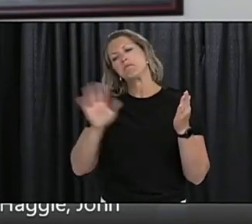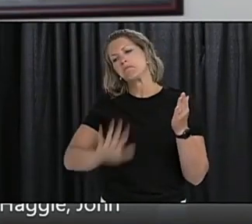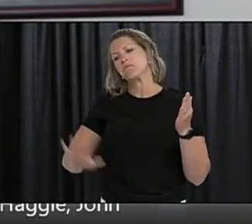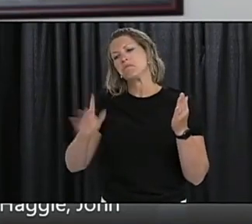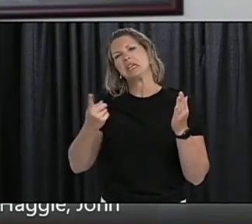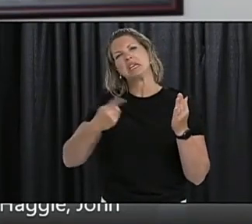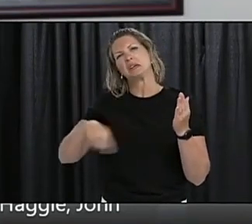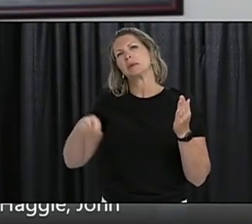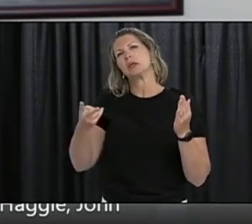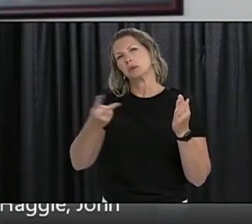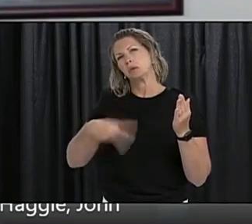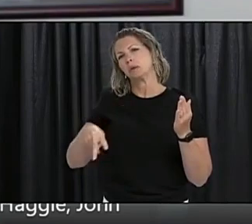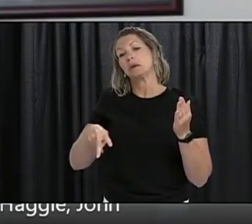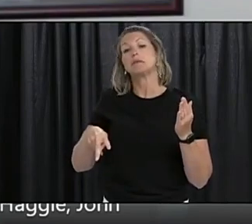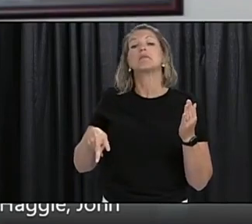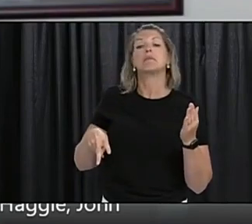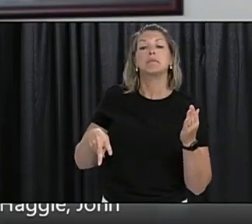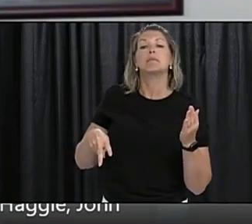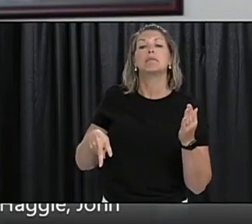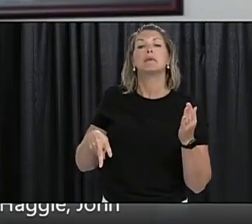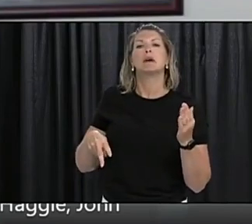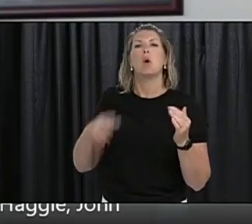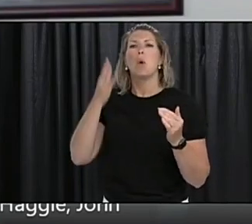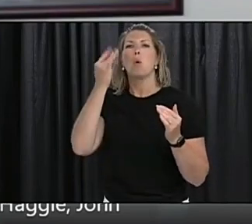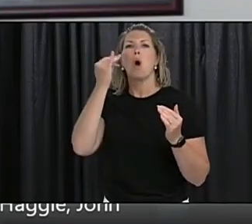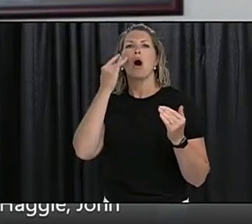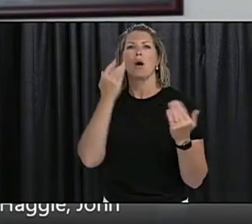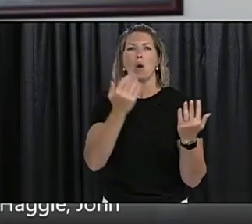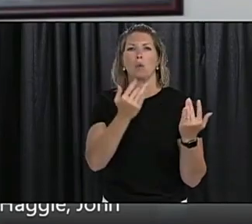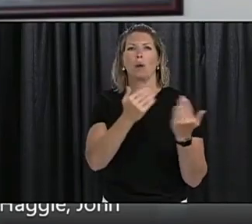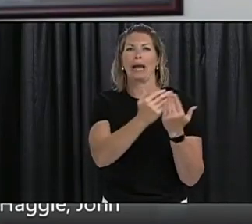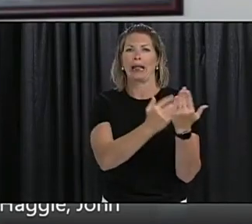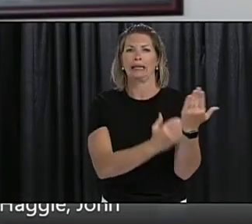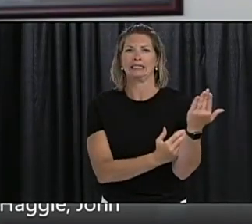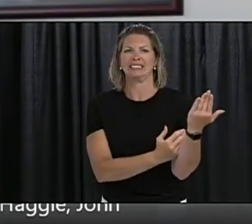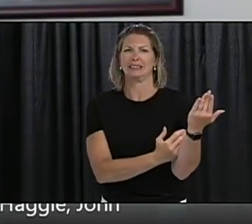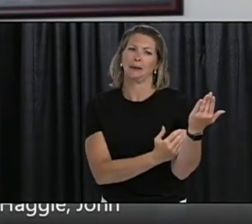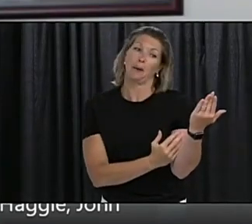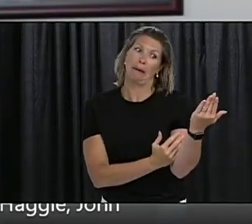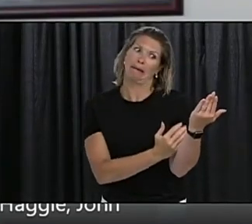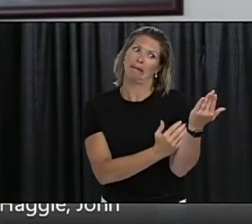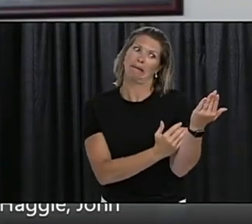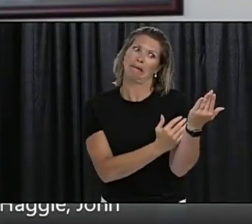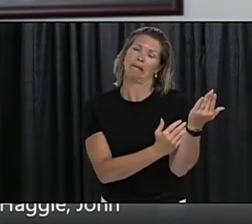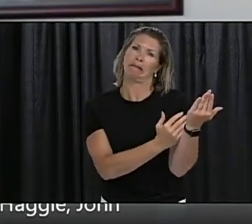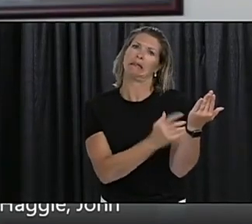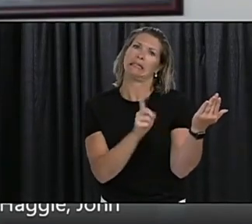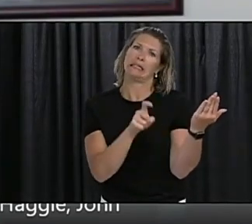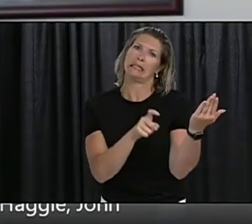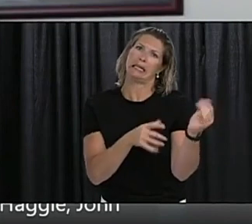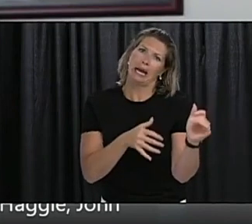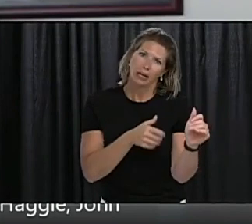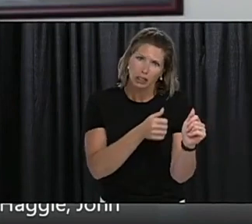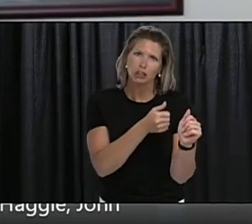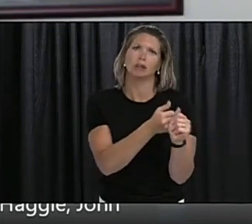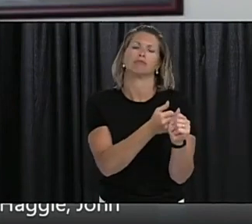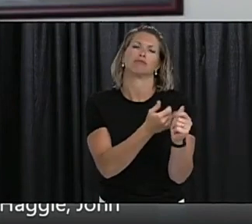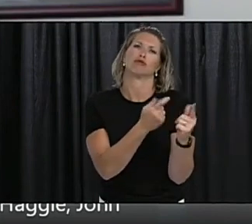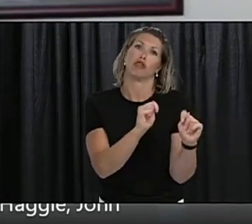to try and make sure that the backlog and the wait times are addressed as efficiently as possible.